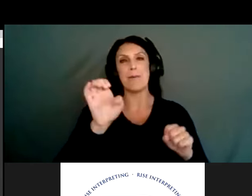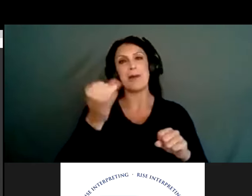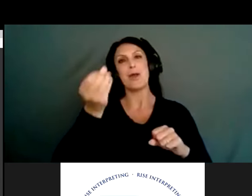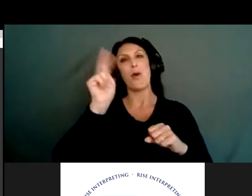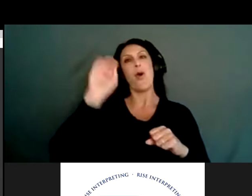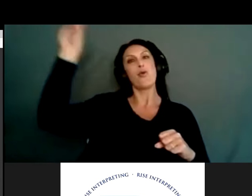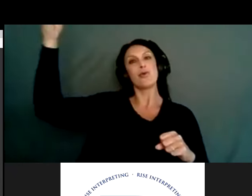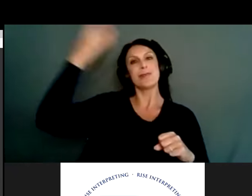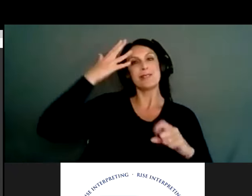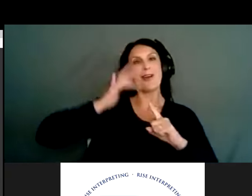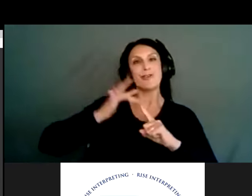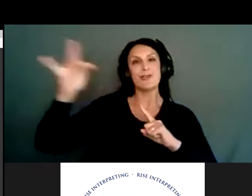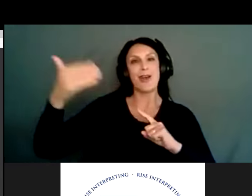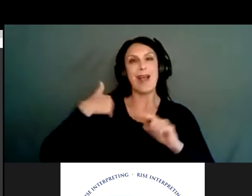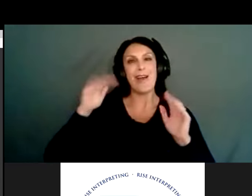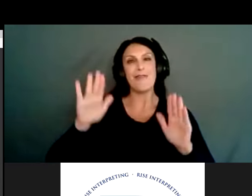day.